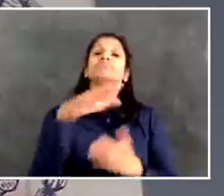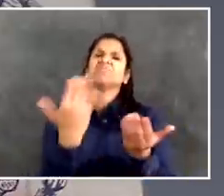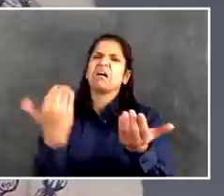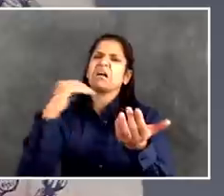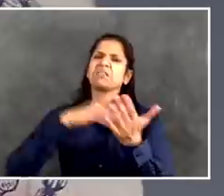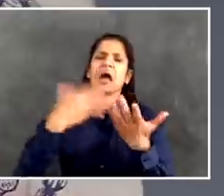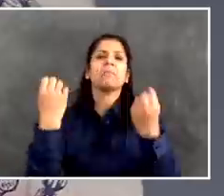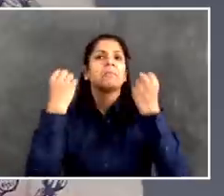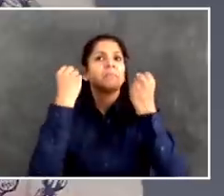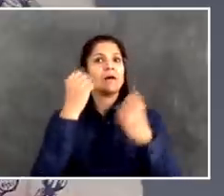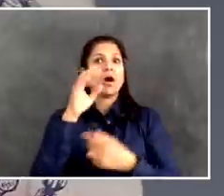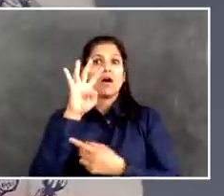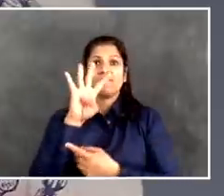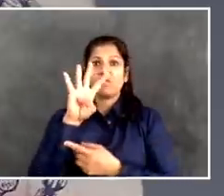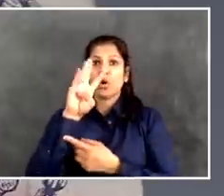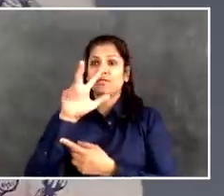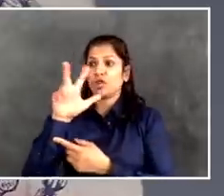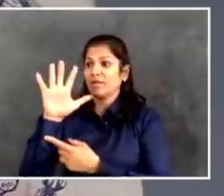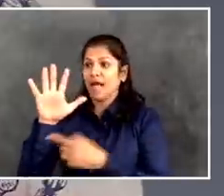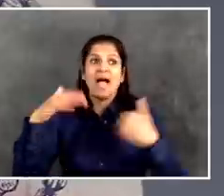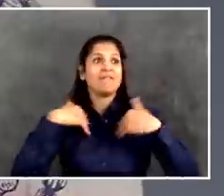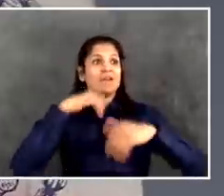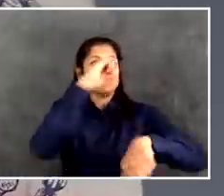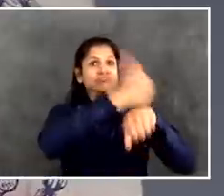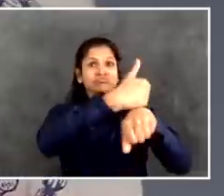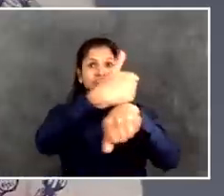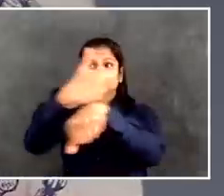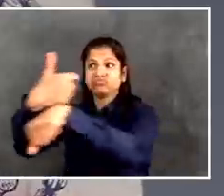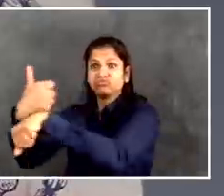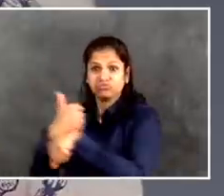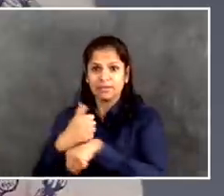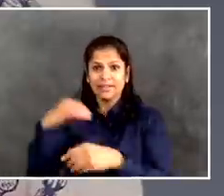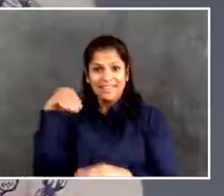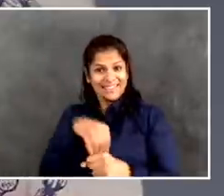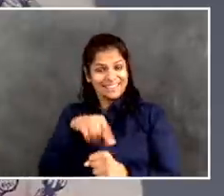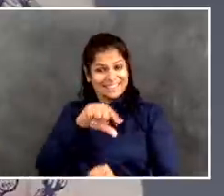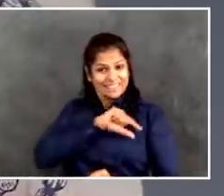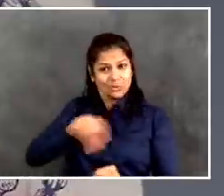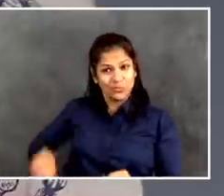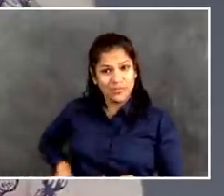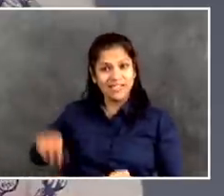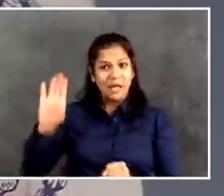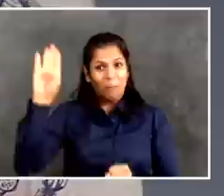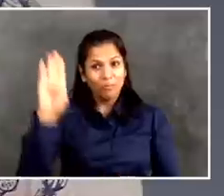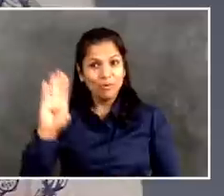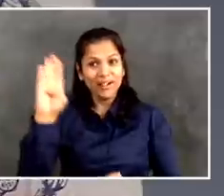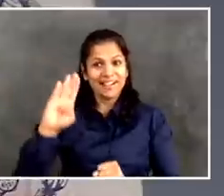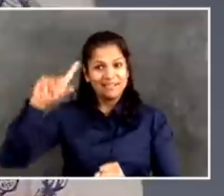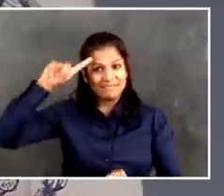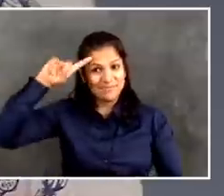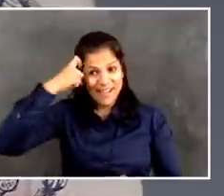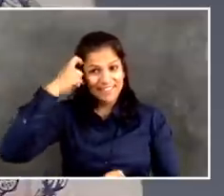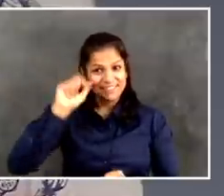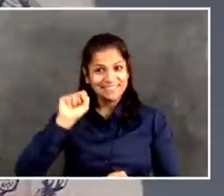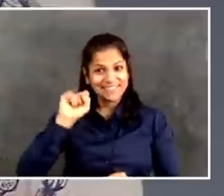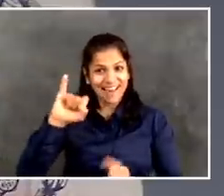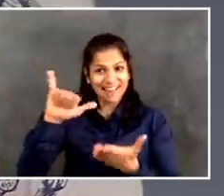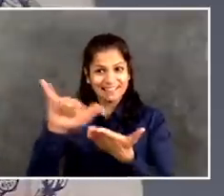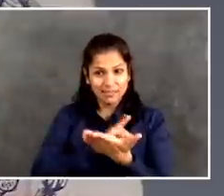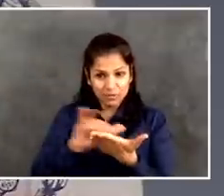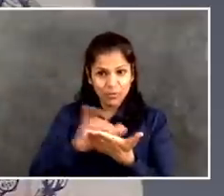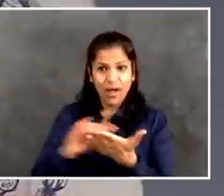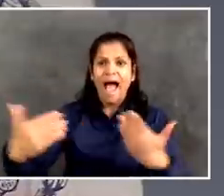And again, the website will have that by noon. On the question of the